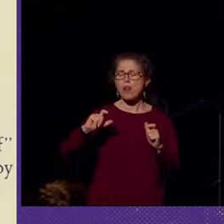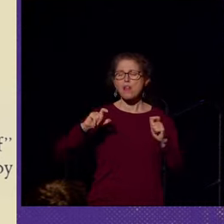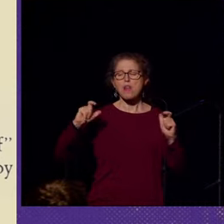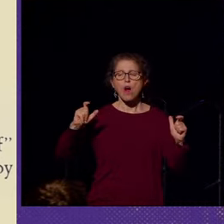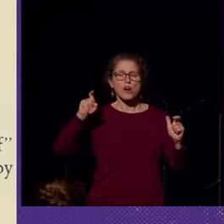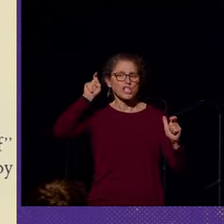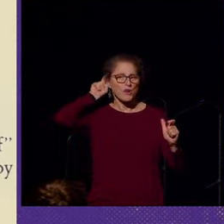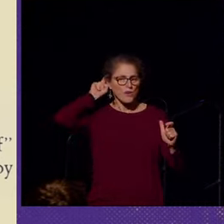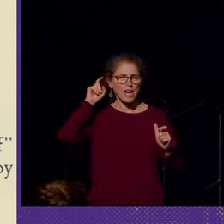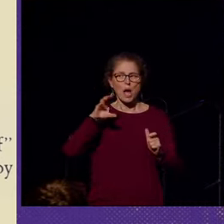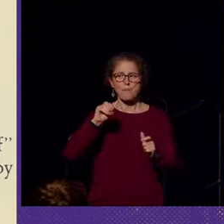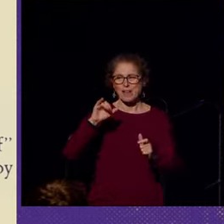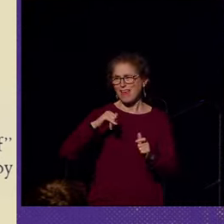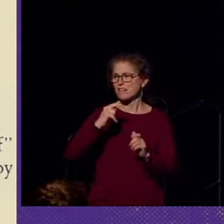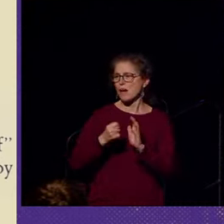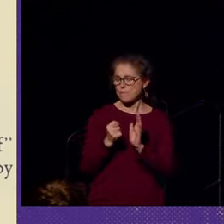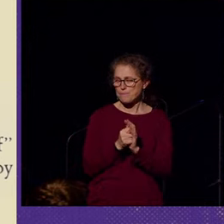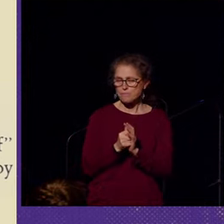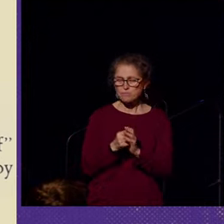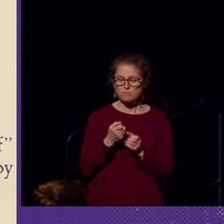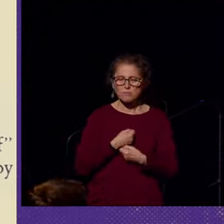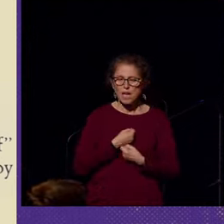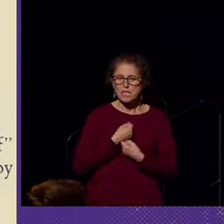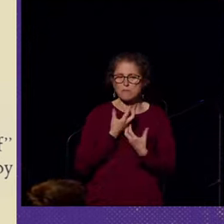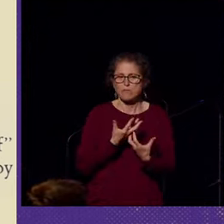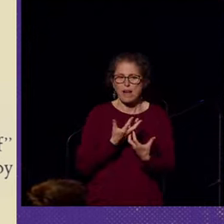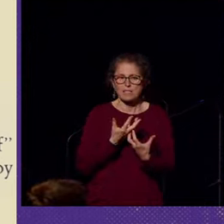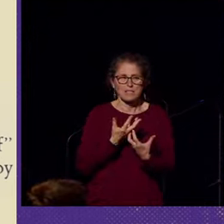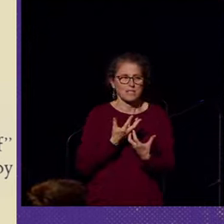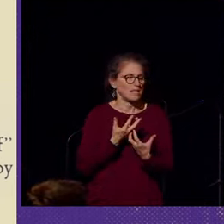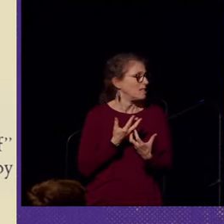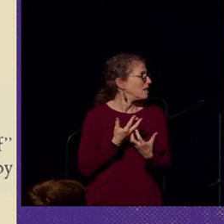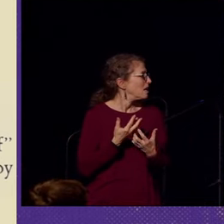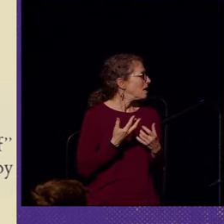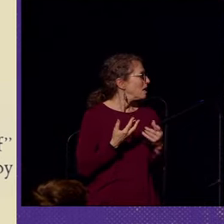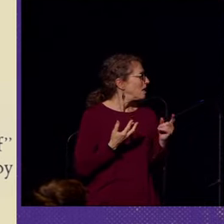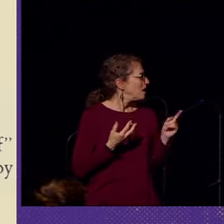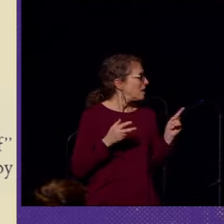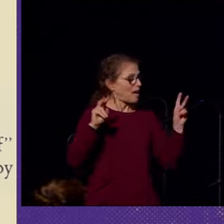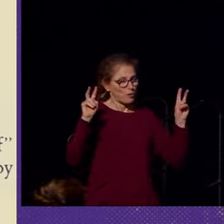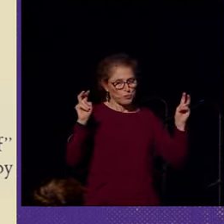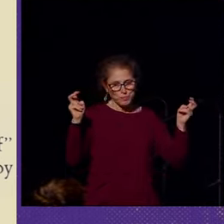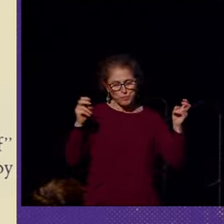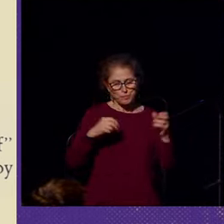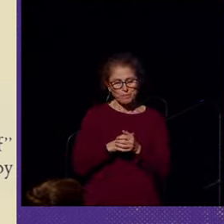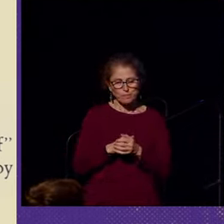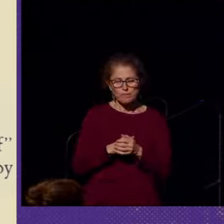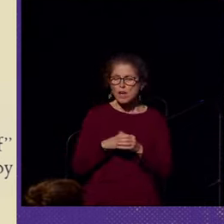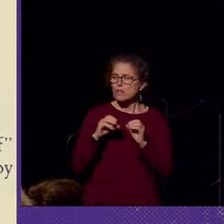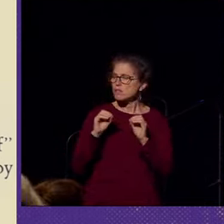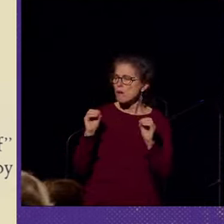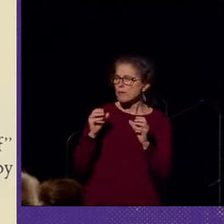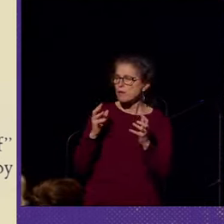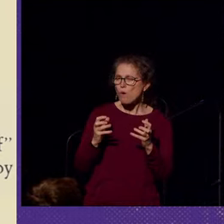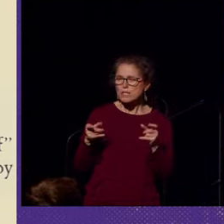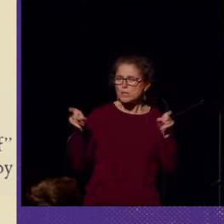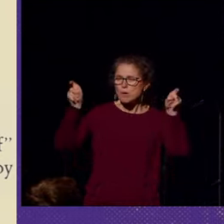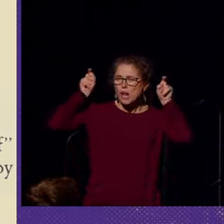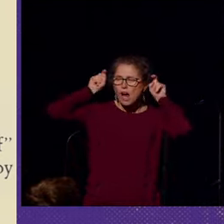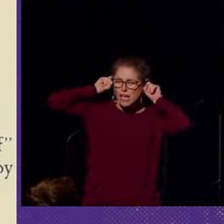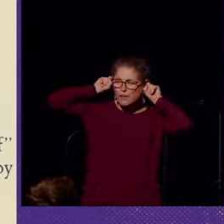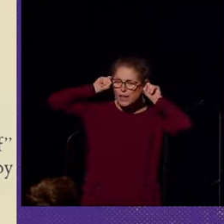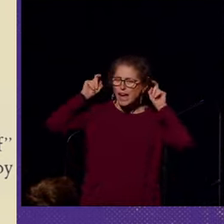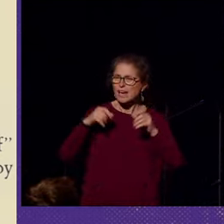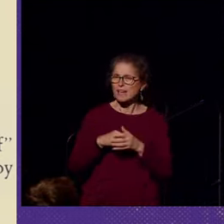company at the time, expressed the obvious truth, quote, that nobody wants to put on a hearing